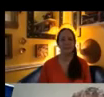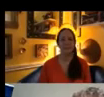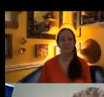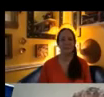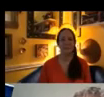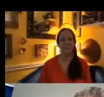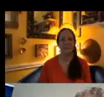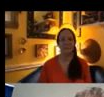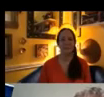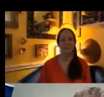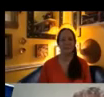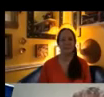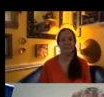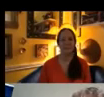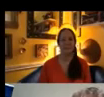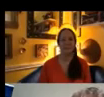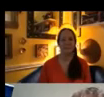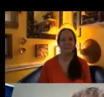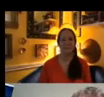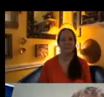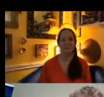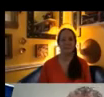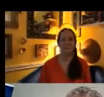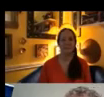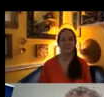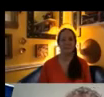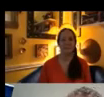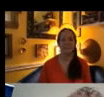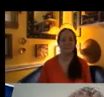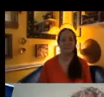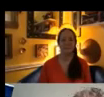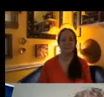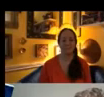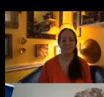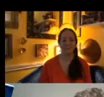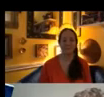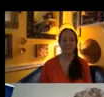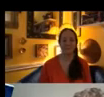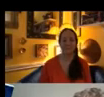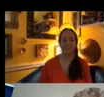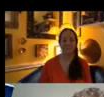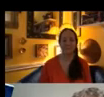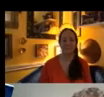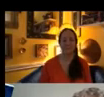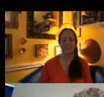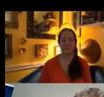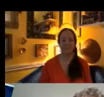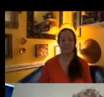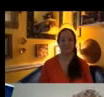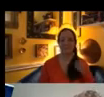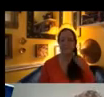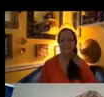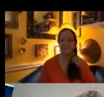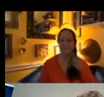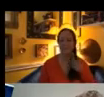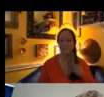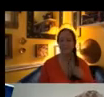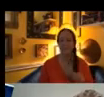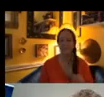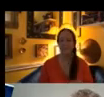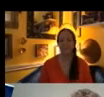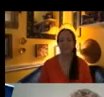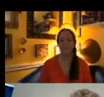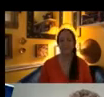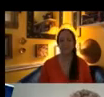with them to offer our programming and outreach to each community in the province. We offer training, education and